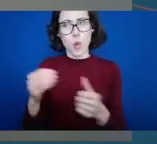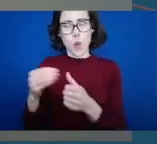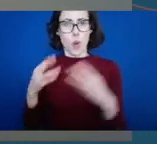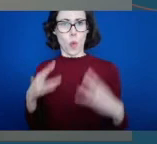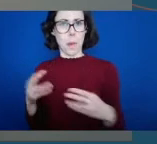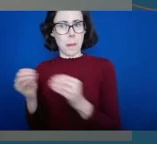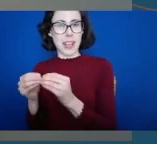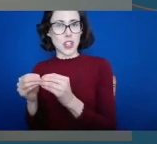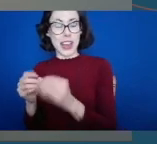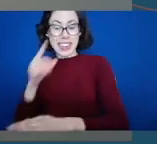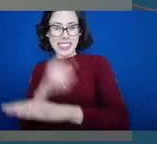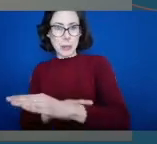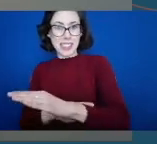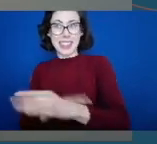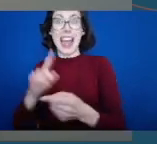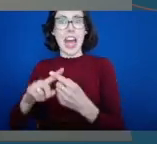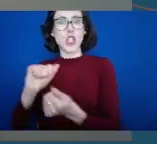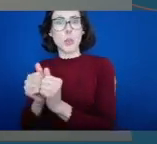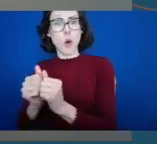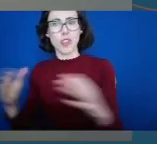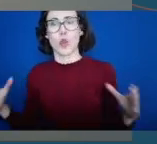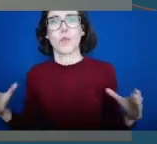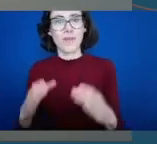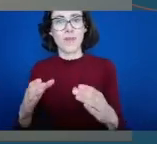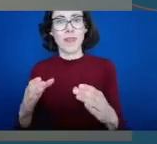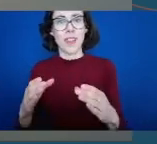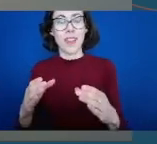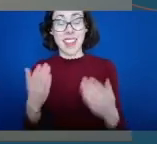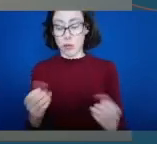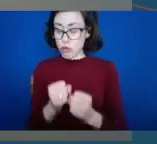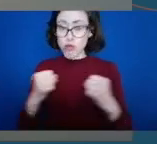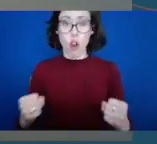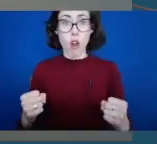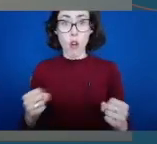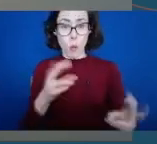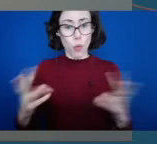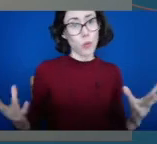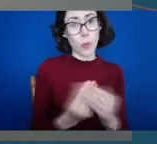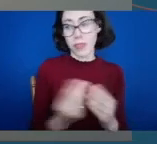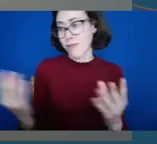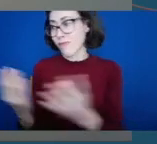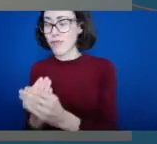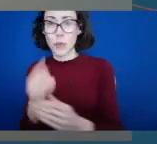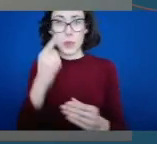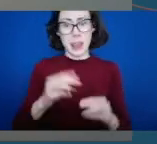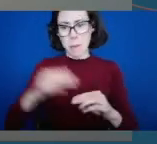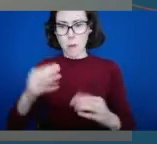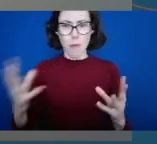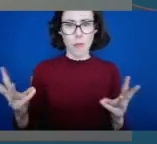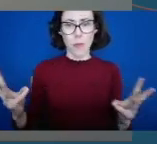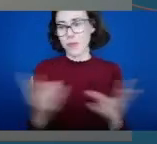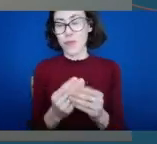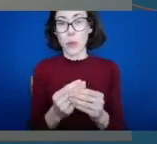sector coming together probably probably stronger than ever. Is there a lot more collaborations happening across sport and physical activity for people with disabilities?